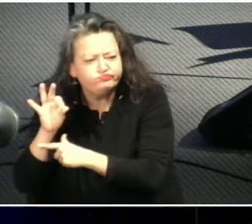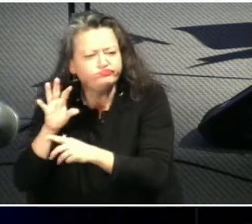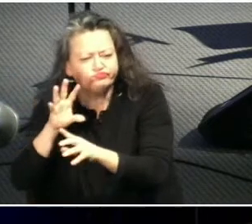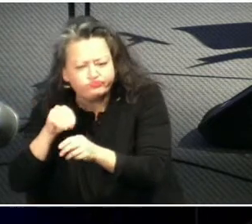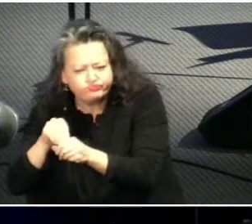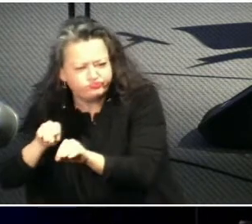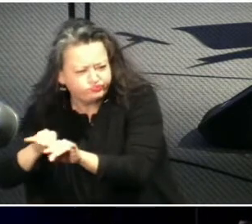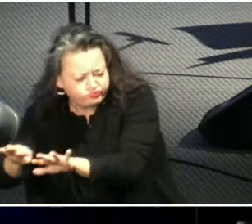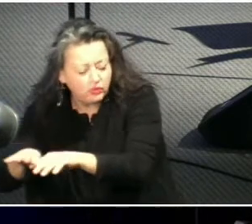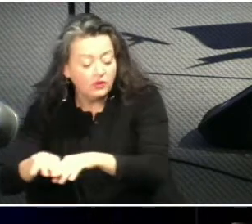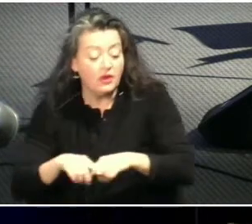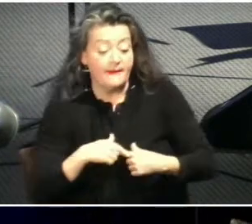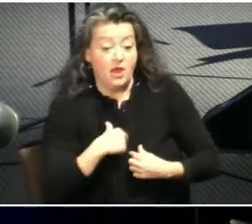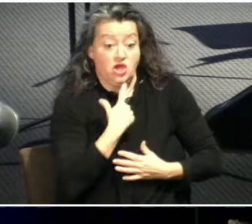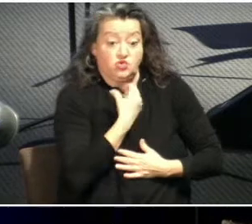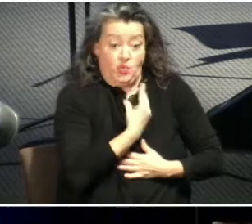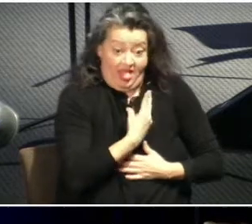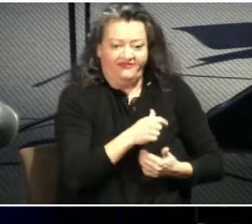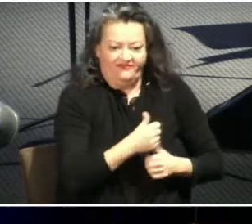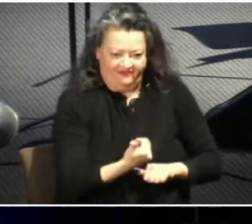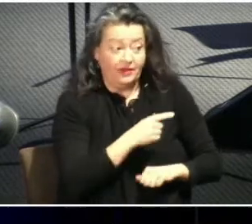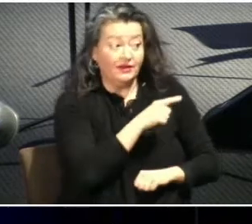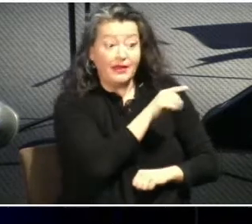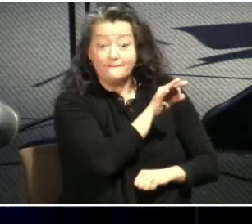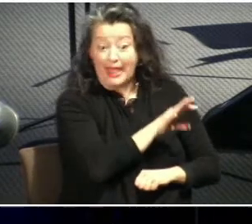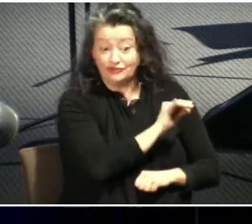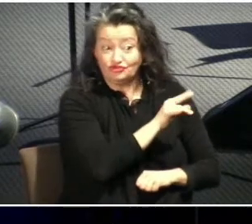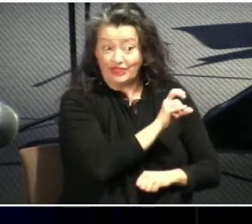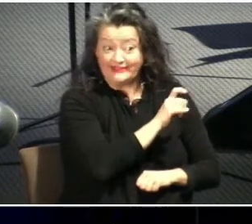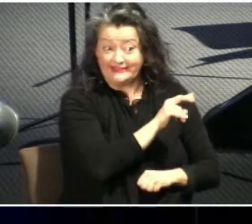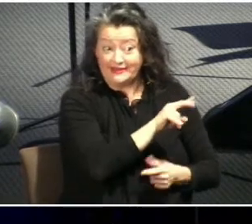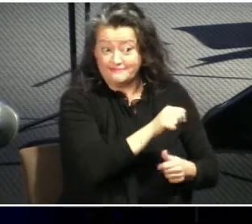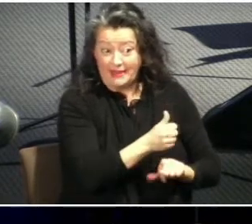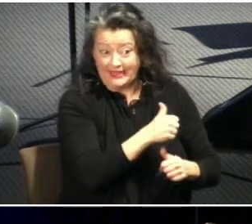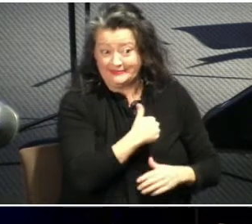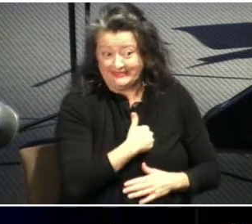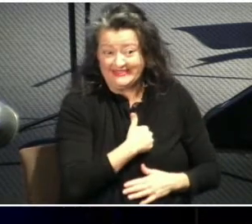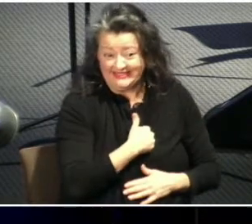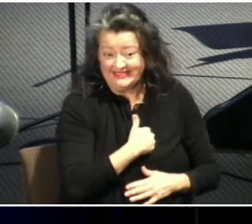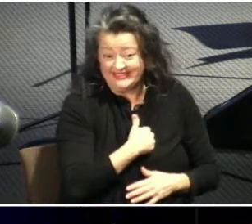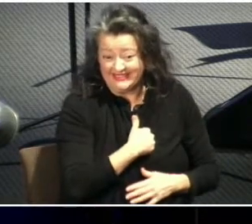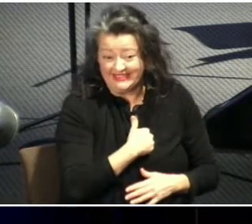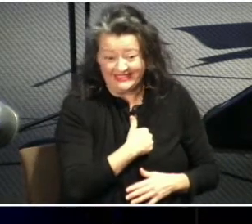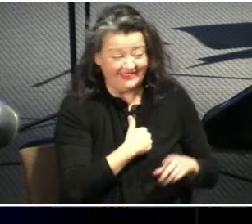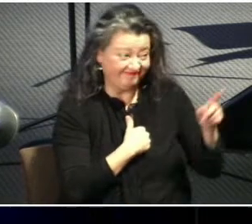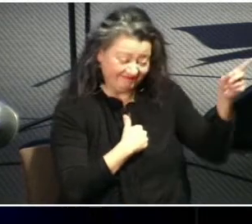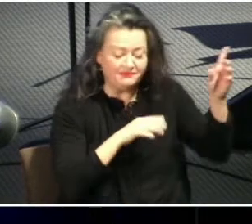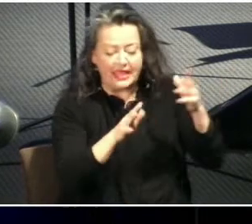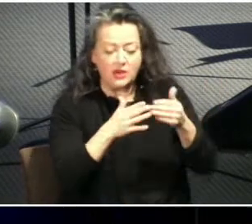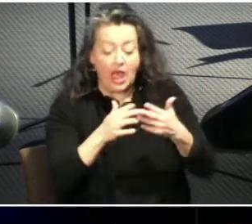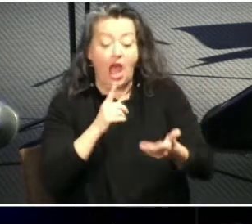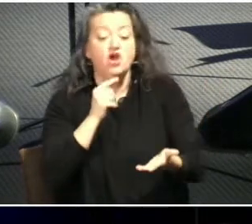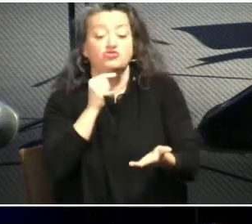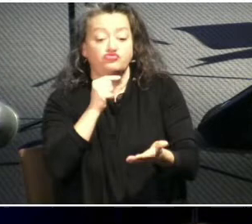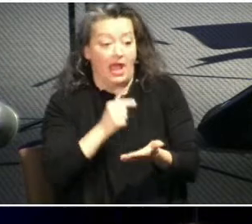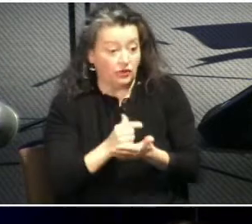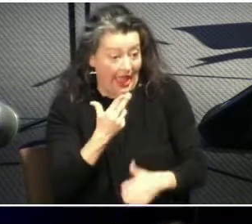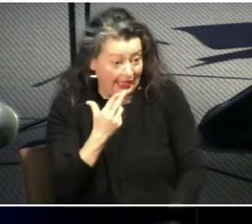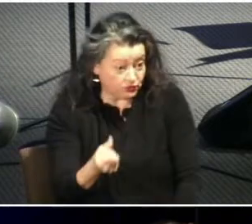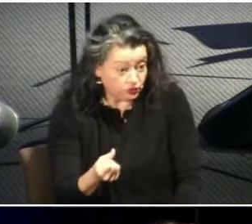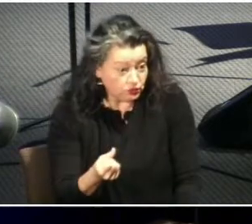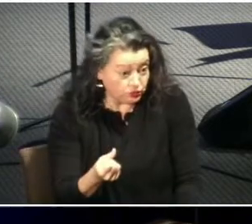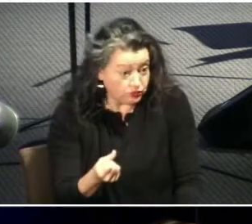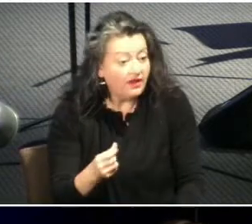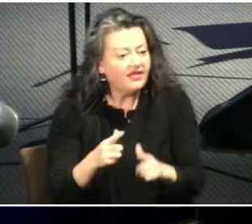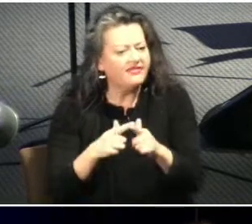was baptized and it was actually pastor justin who baptized me just back there and when i graduated high school god called